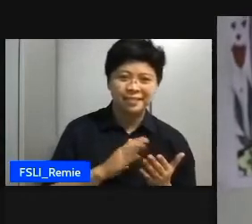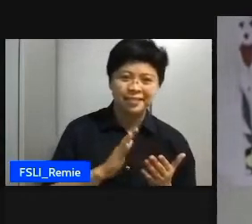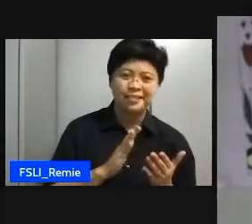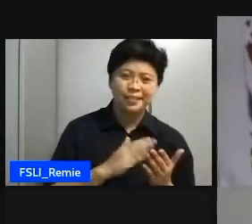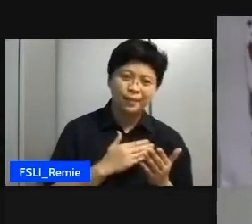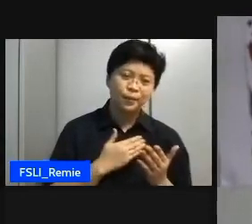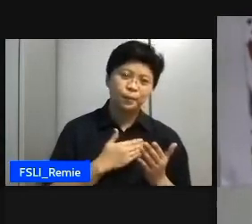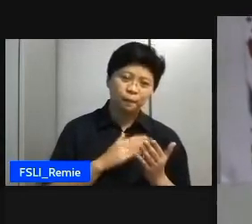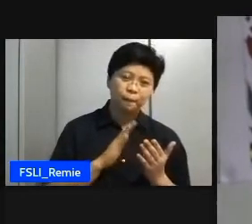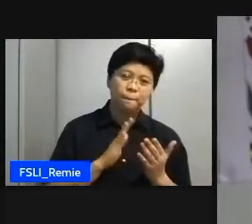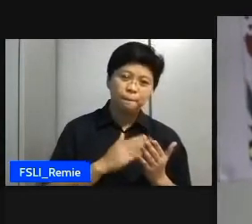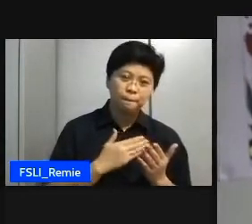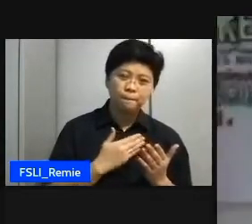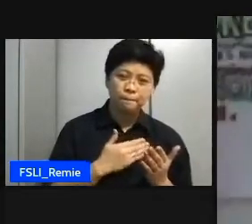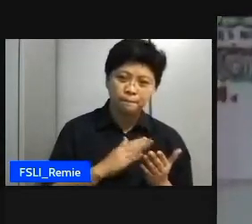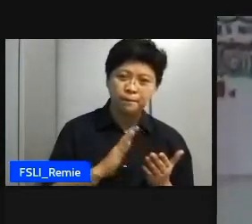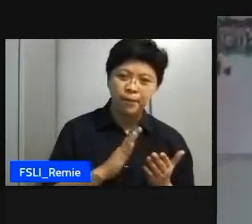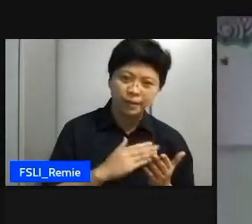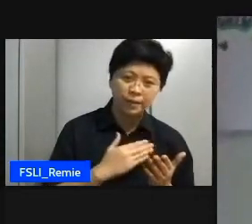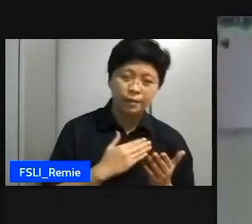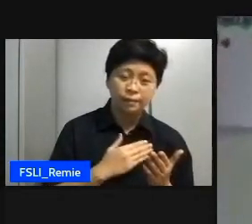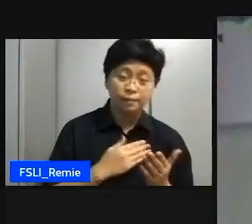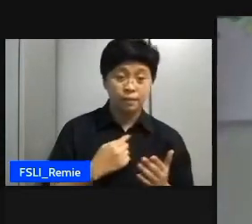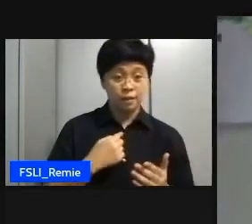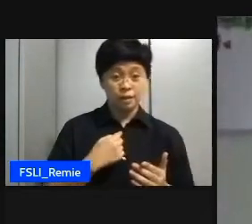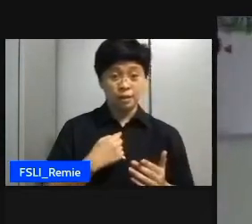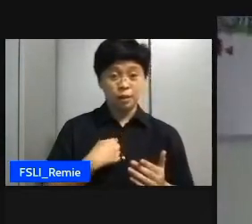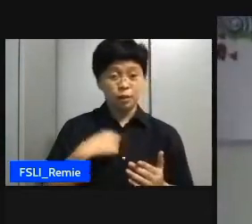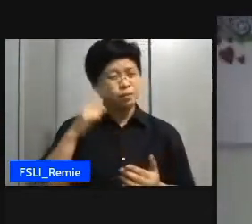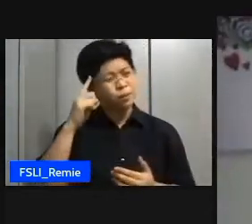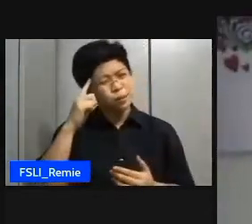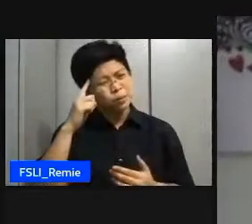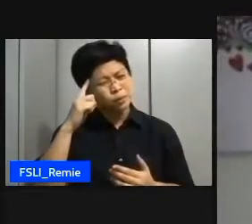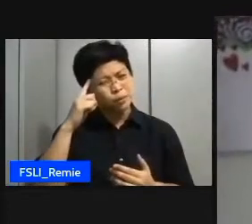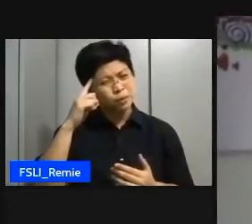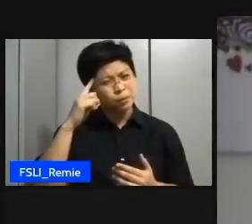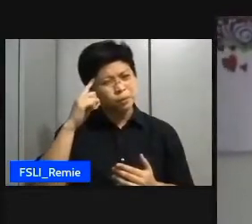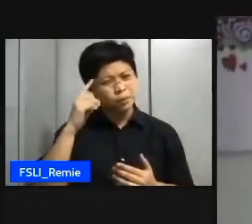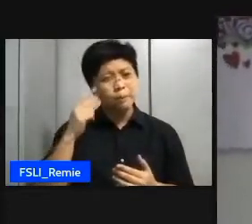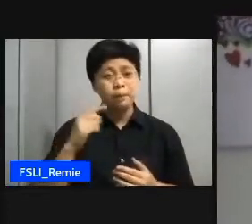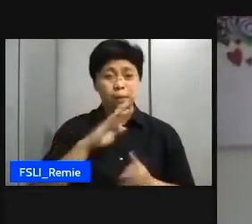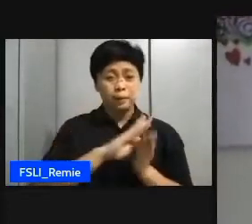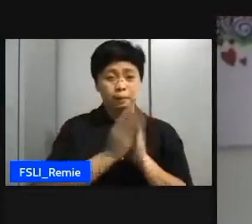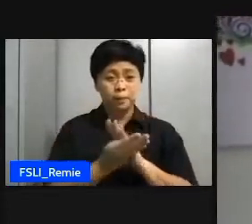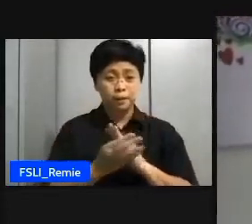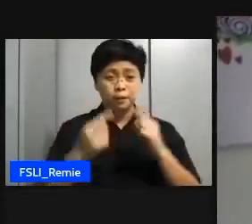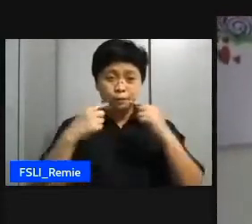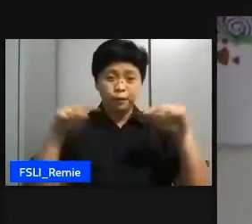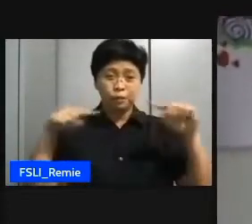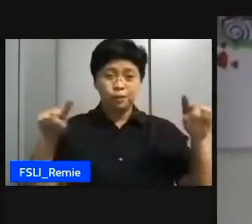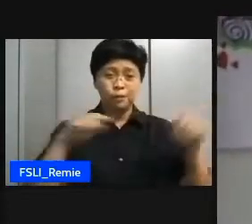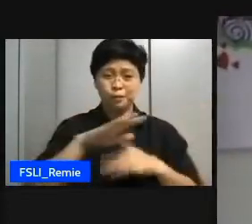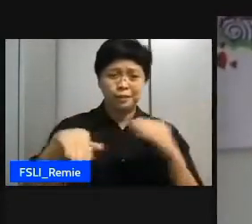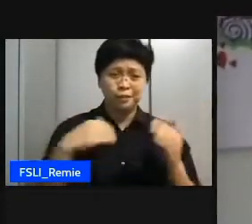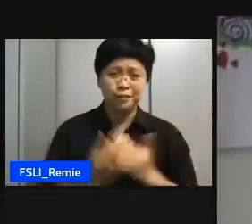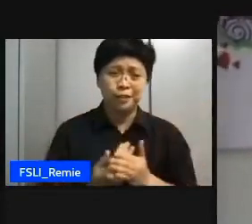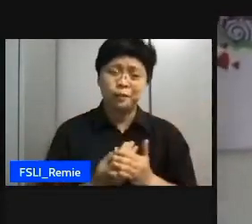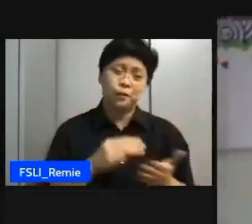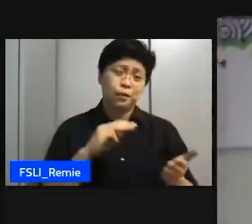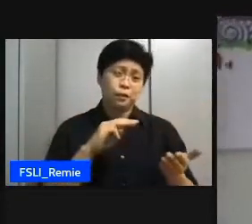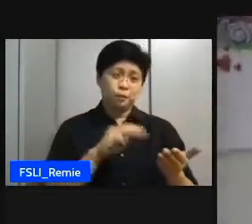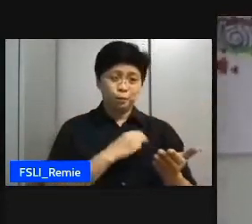me from right here i thought of being famous for everything like music technology uh the movie is a